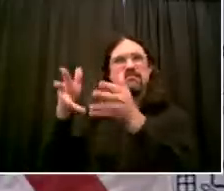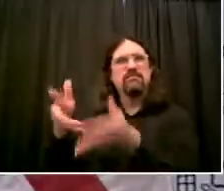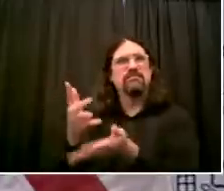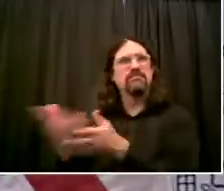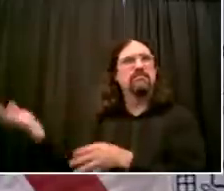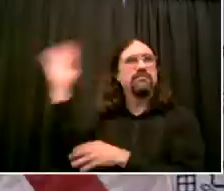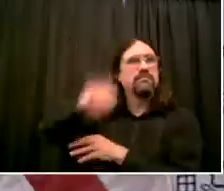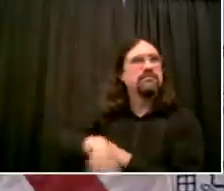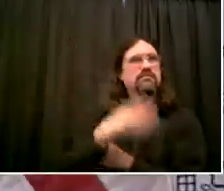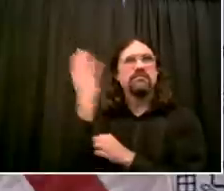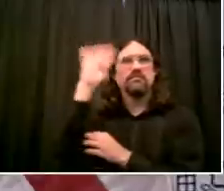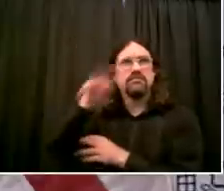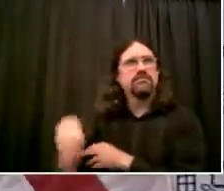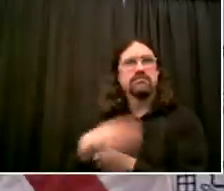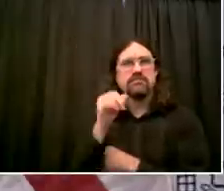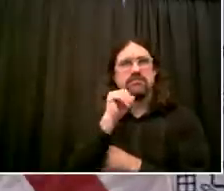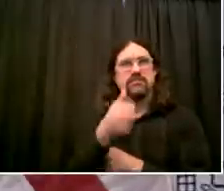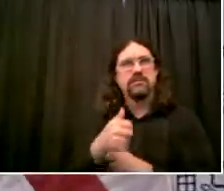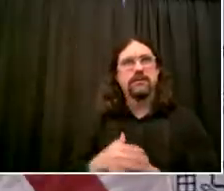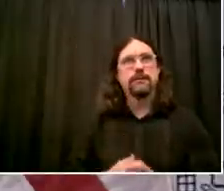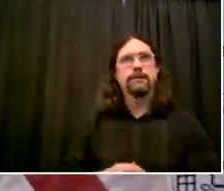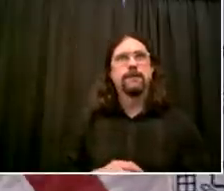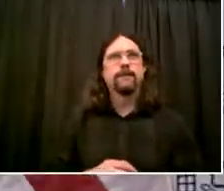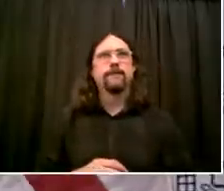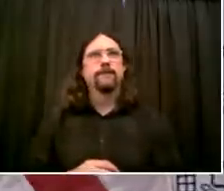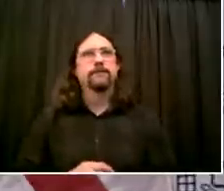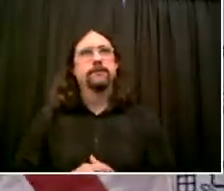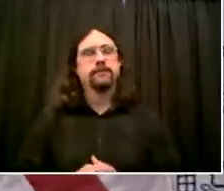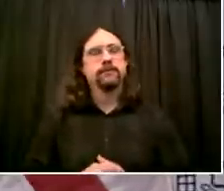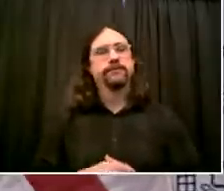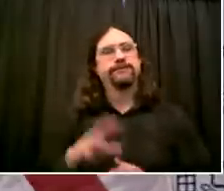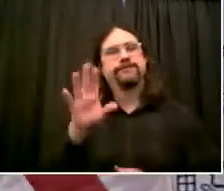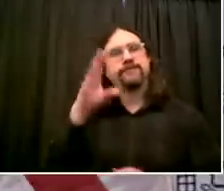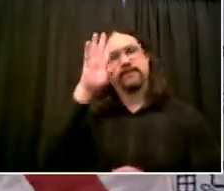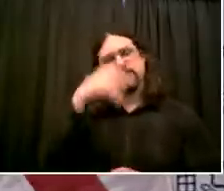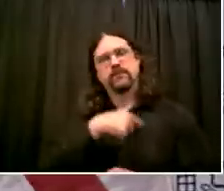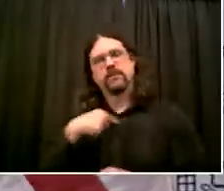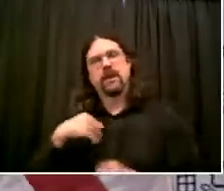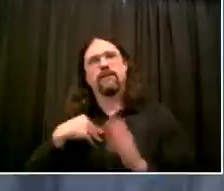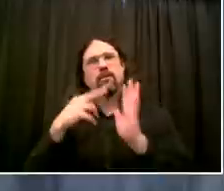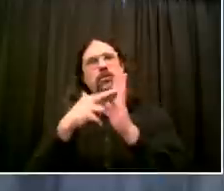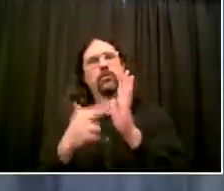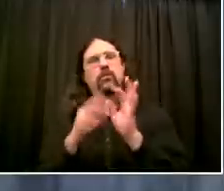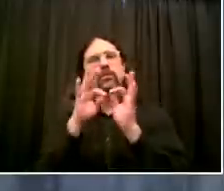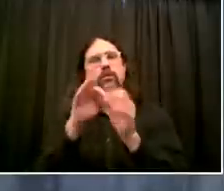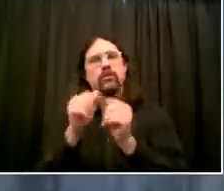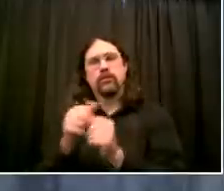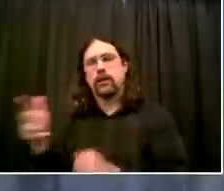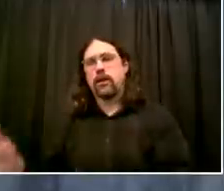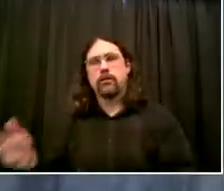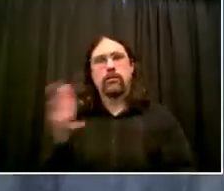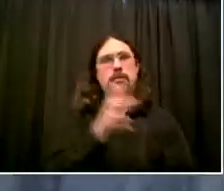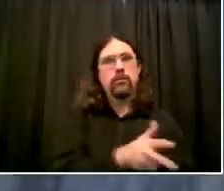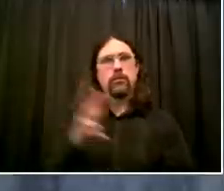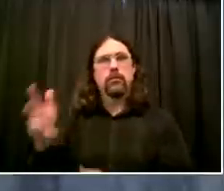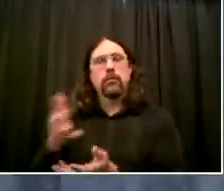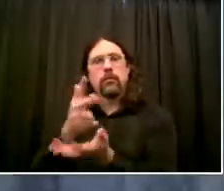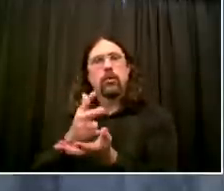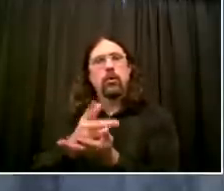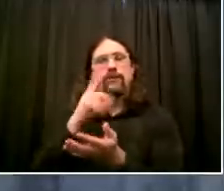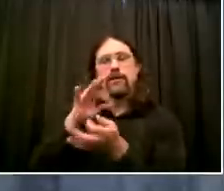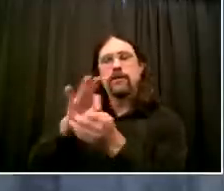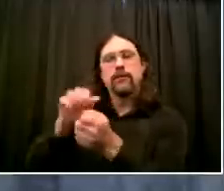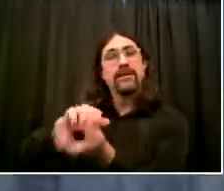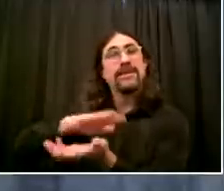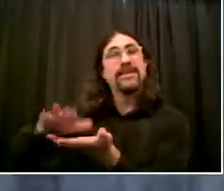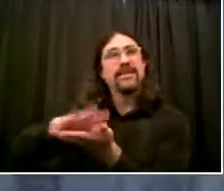So we got to figure that out because that's a valid concern. Commissioner, you want to speak to it? Right. And look, certainly, I think we don't want to be in the business of